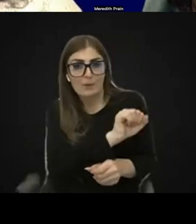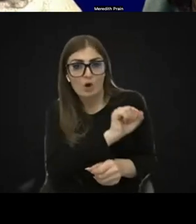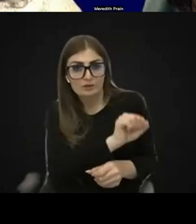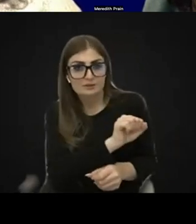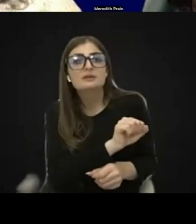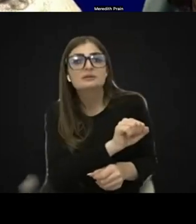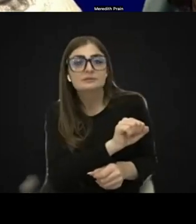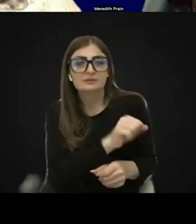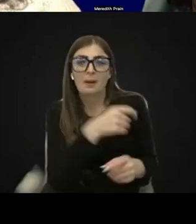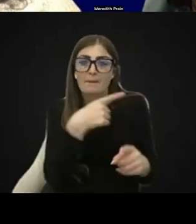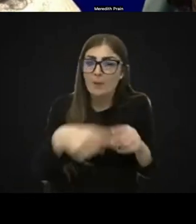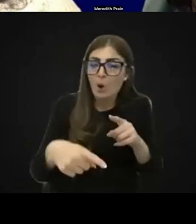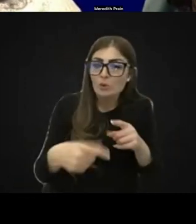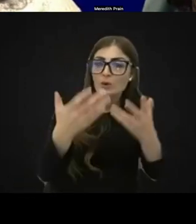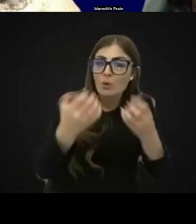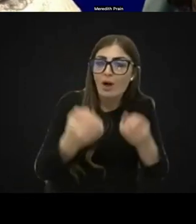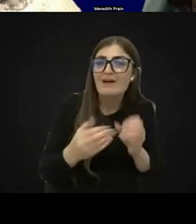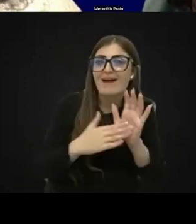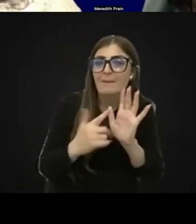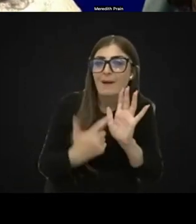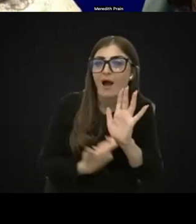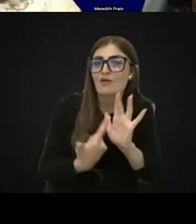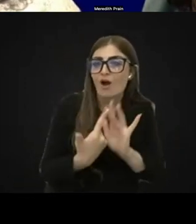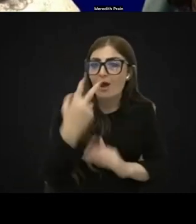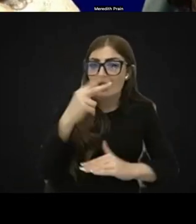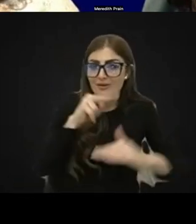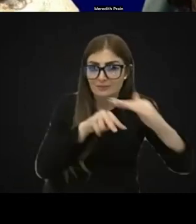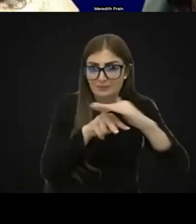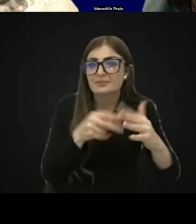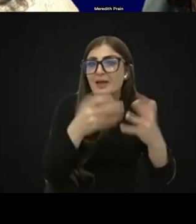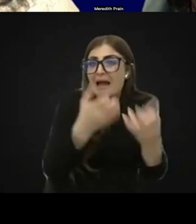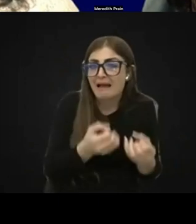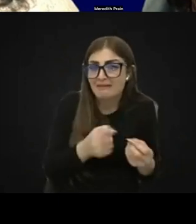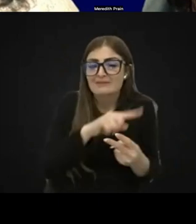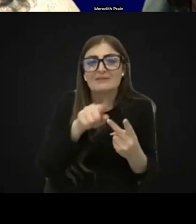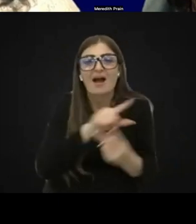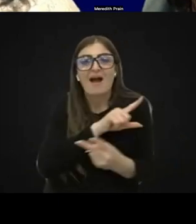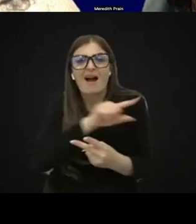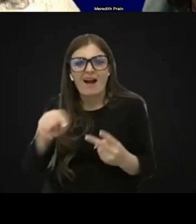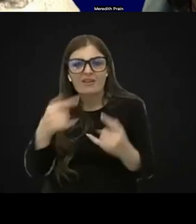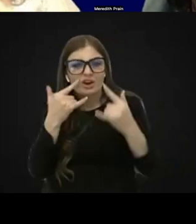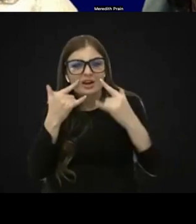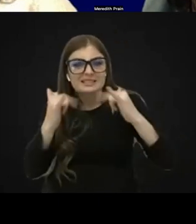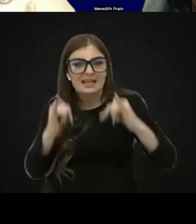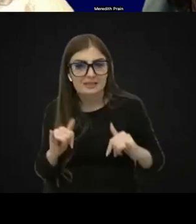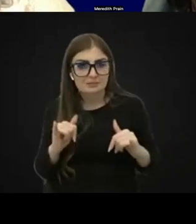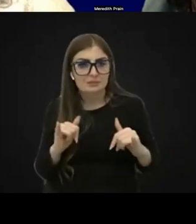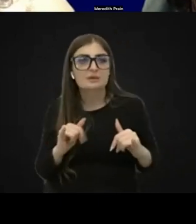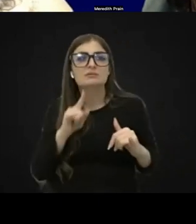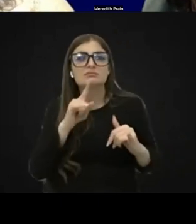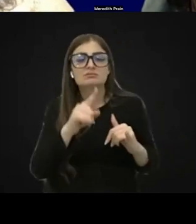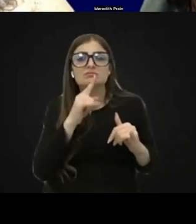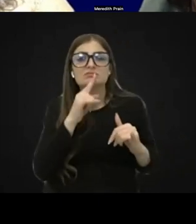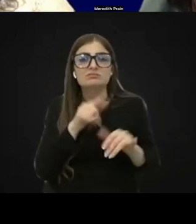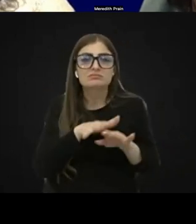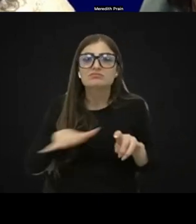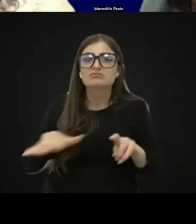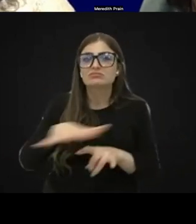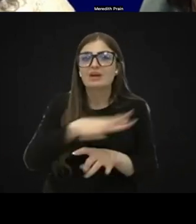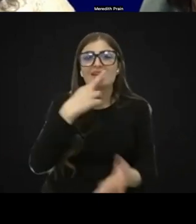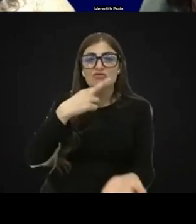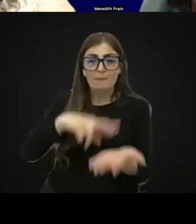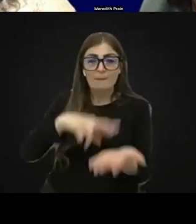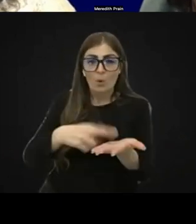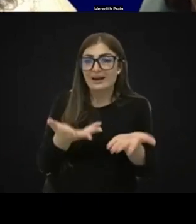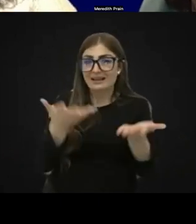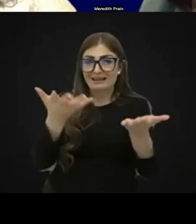of most will have an MRI scan. And after you do a functional vision assessment, you lay that out in a report to